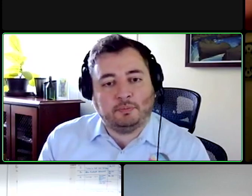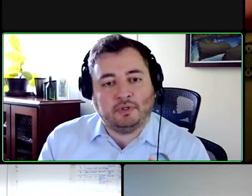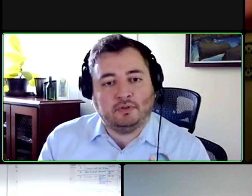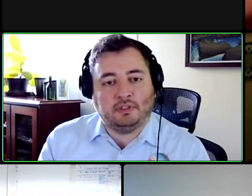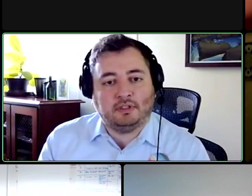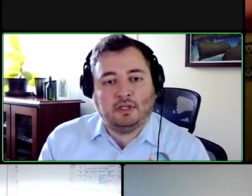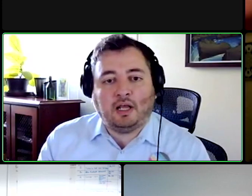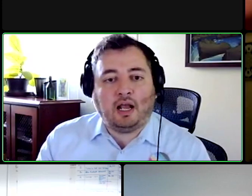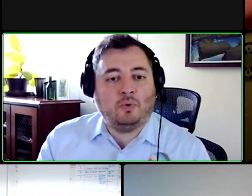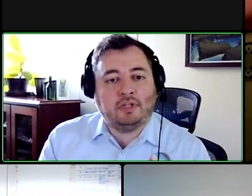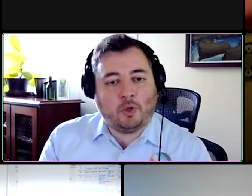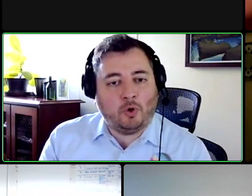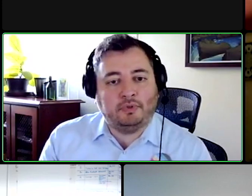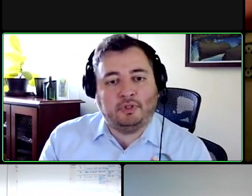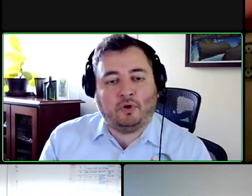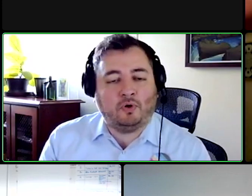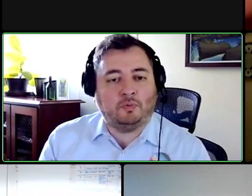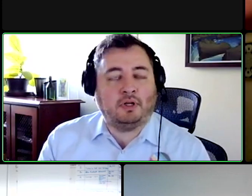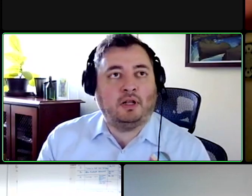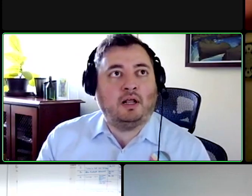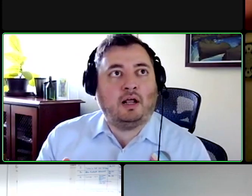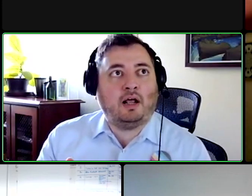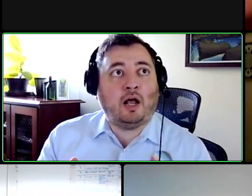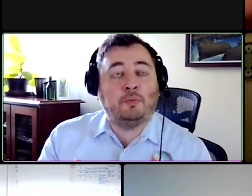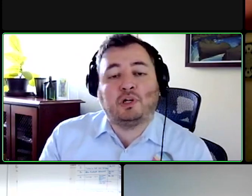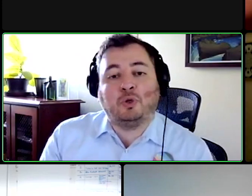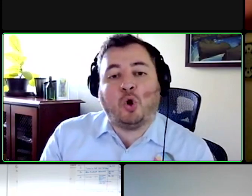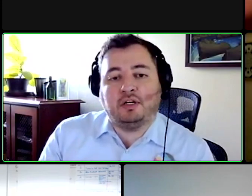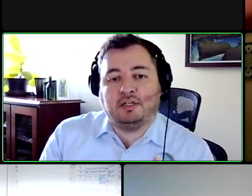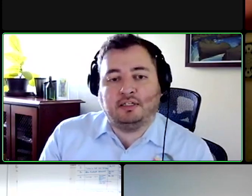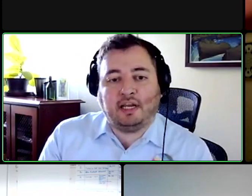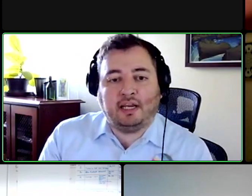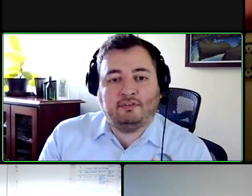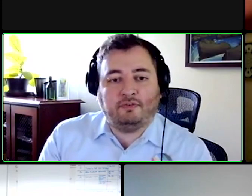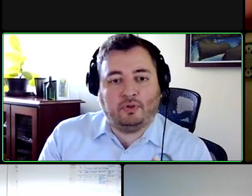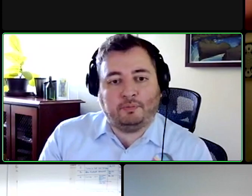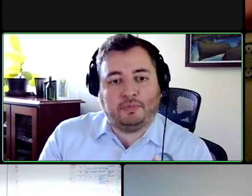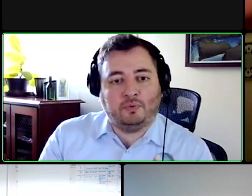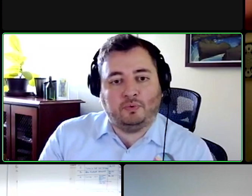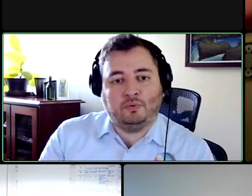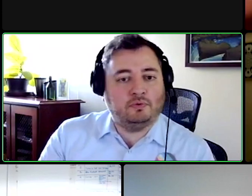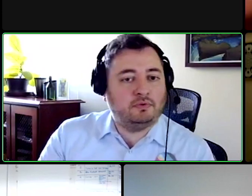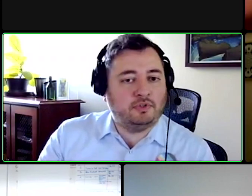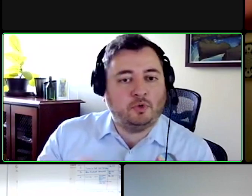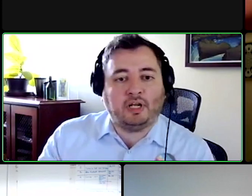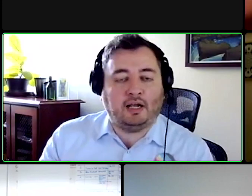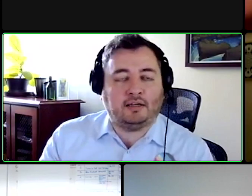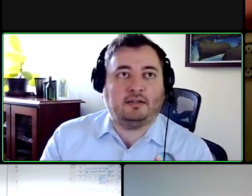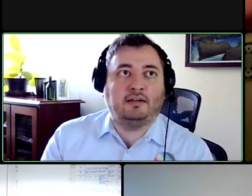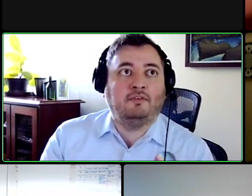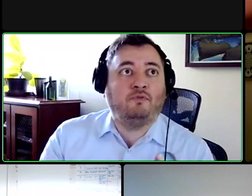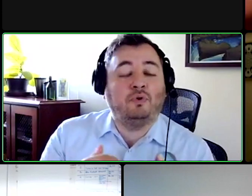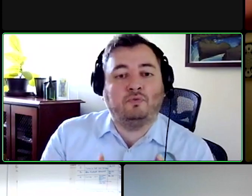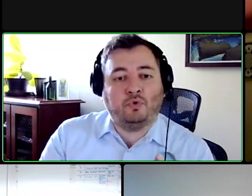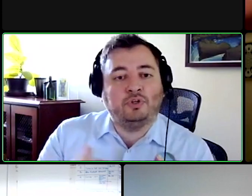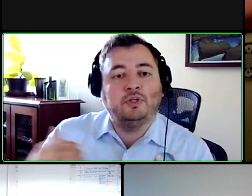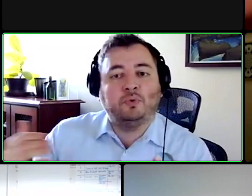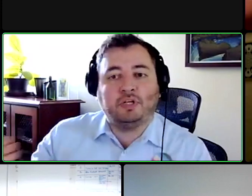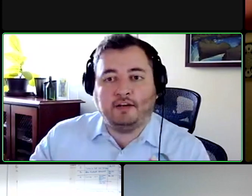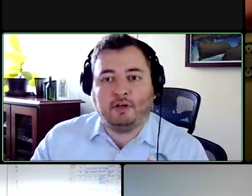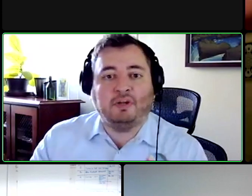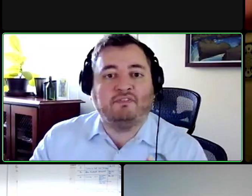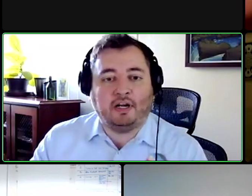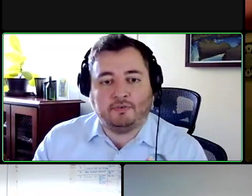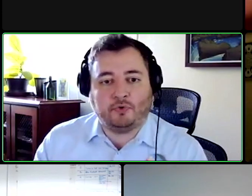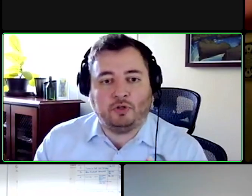developmental disabilities how are they quote in their homes how much longer does it take for them to do tasks for for